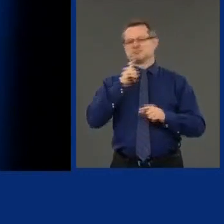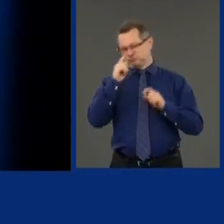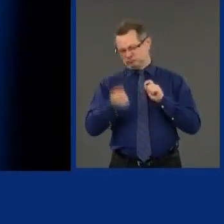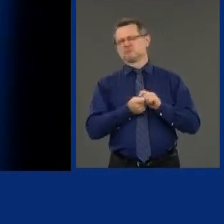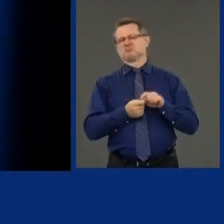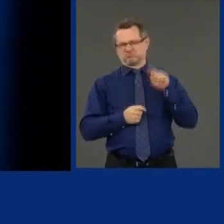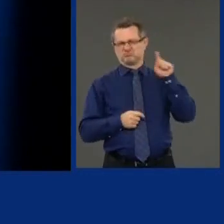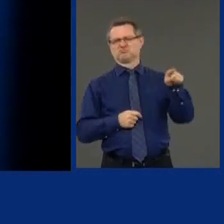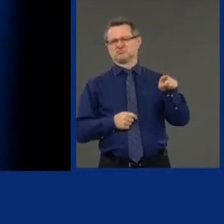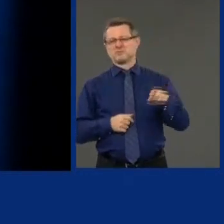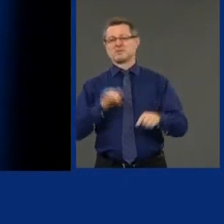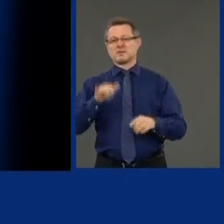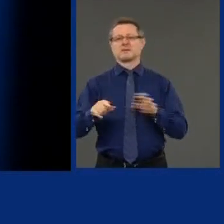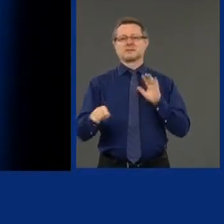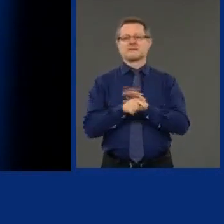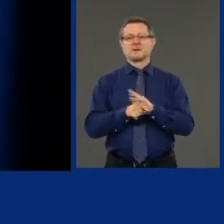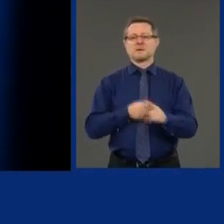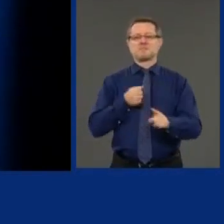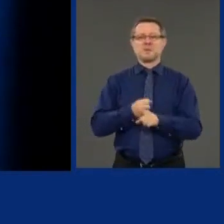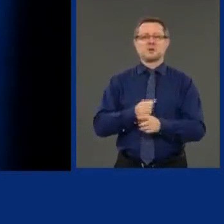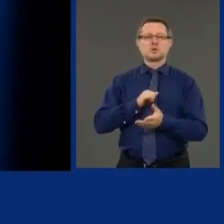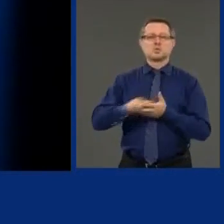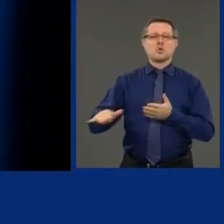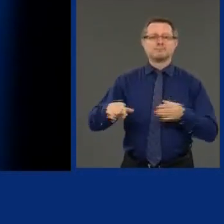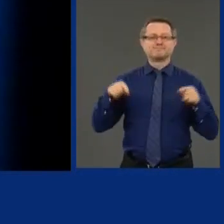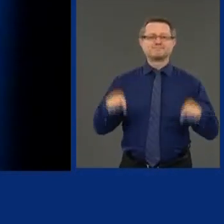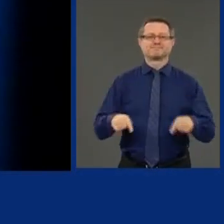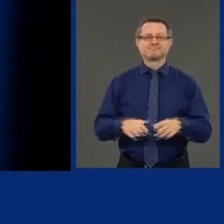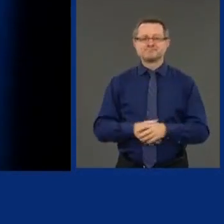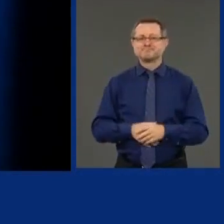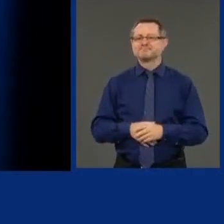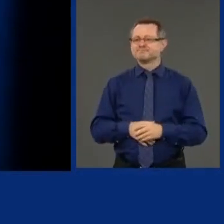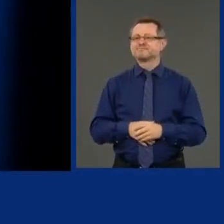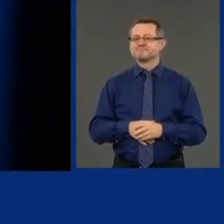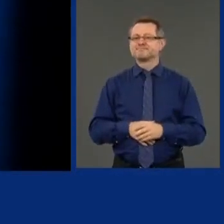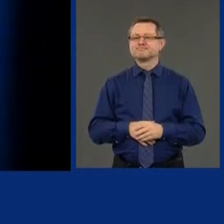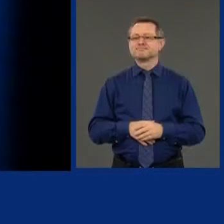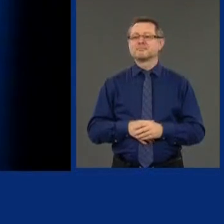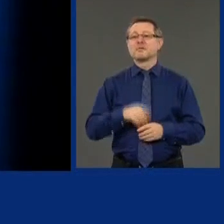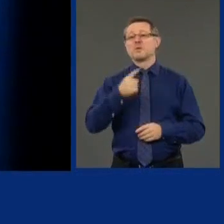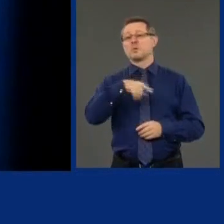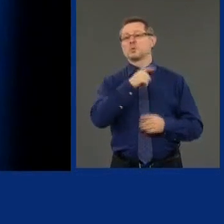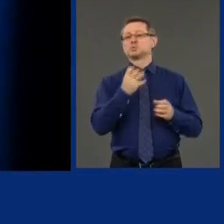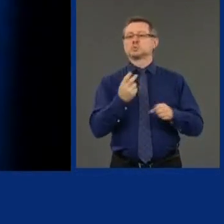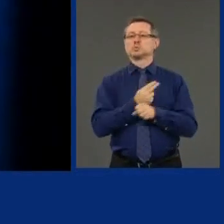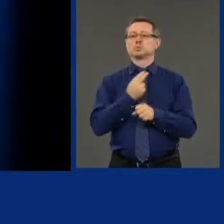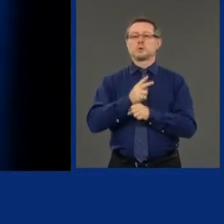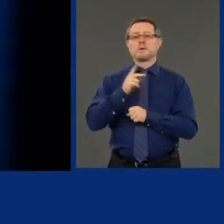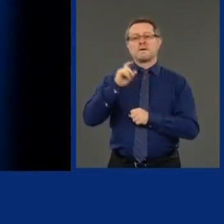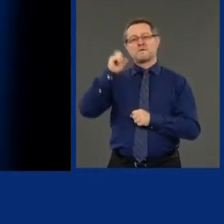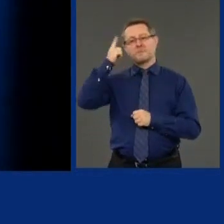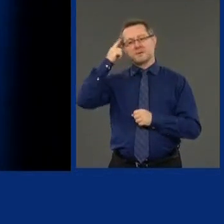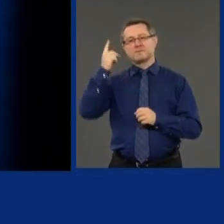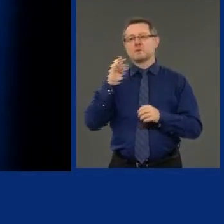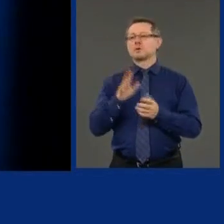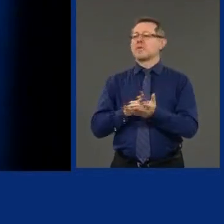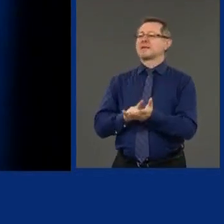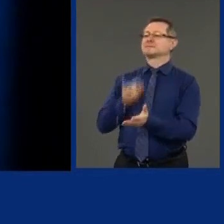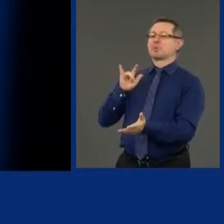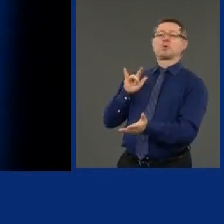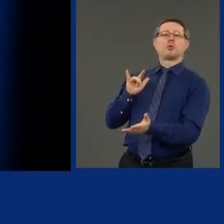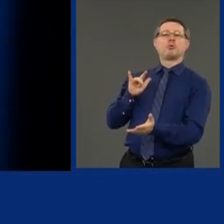state because of it. You cannot use government for political exploitation.